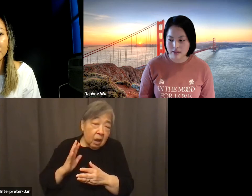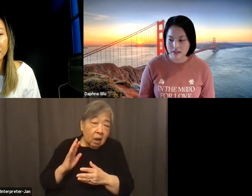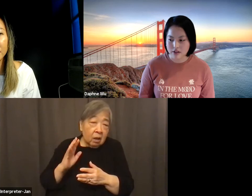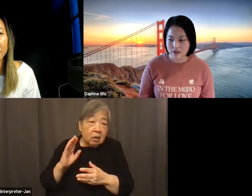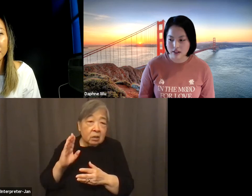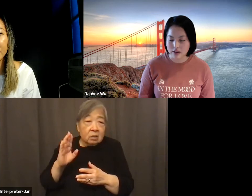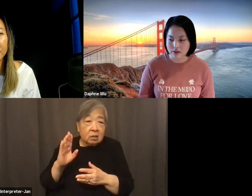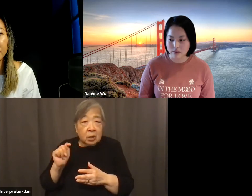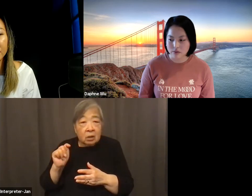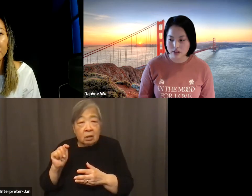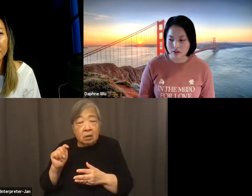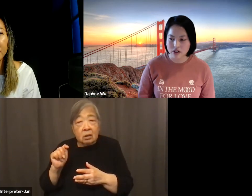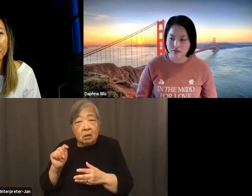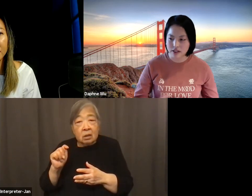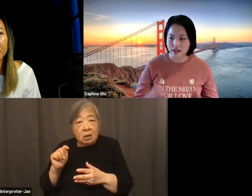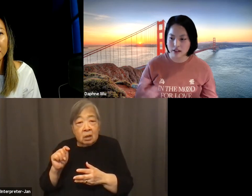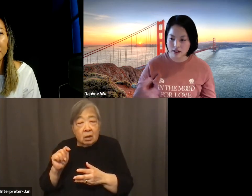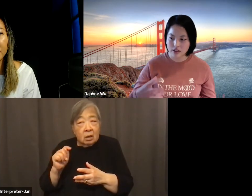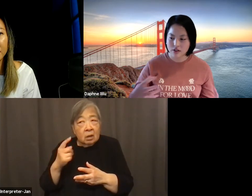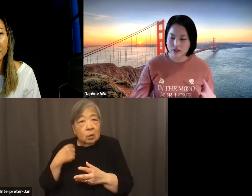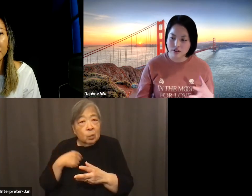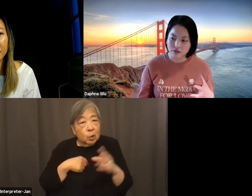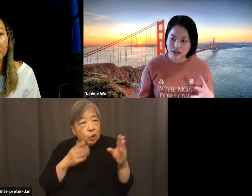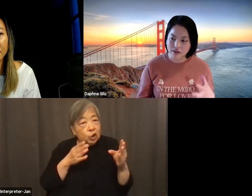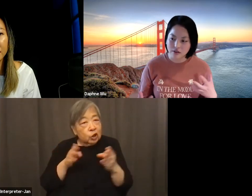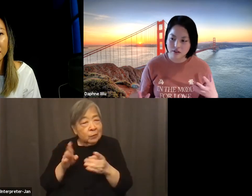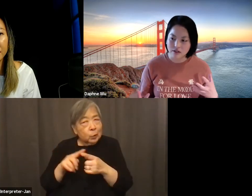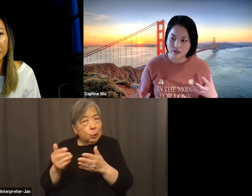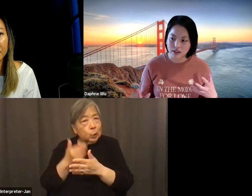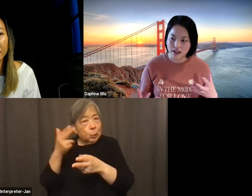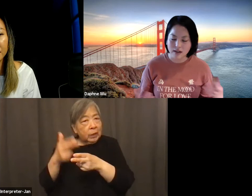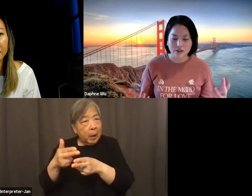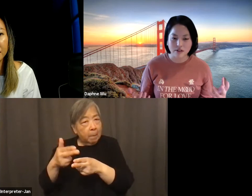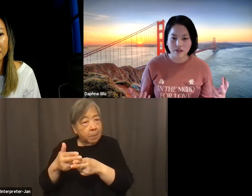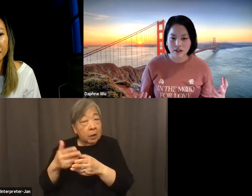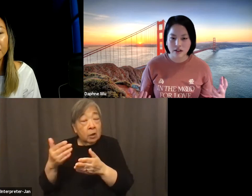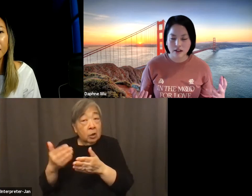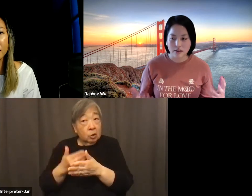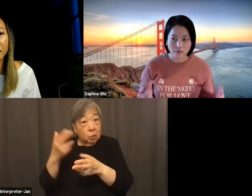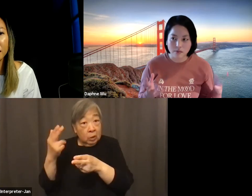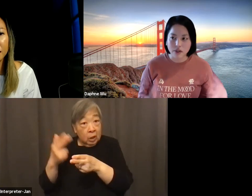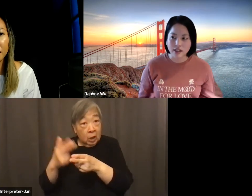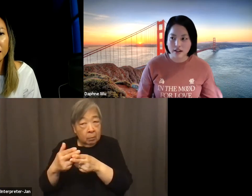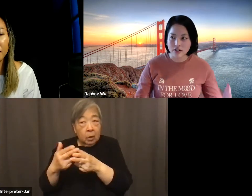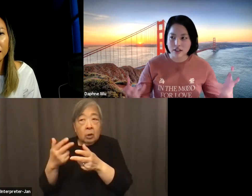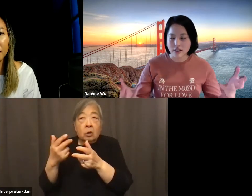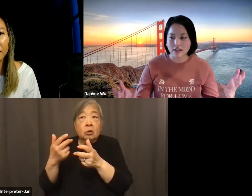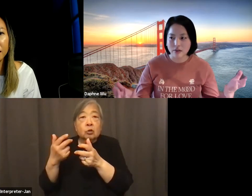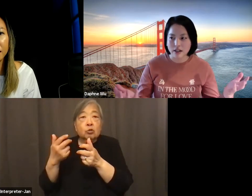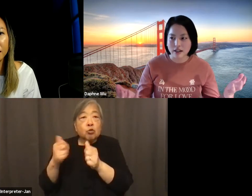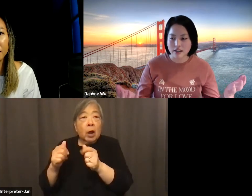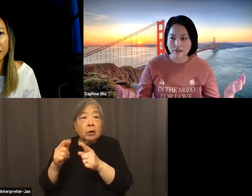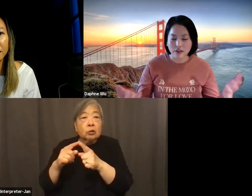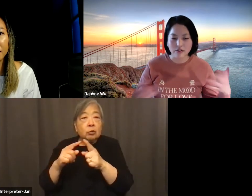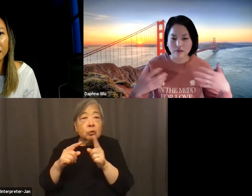But essentially, like, we are shifting to this new name in order to really capture and bring the energy that